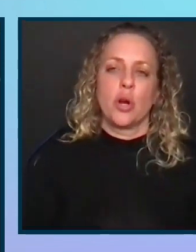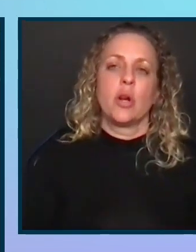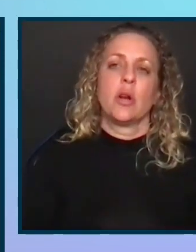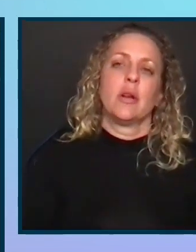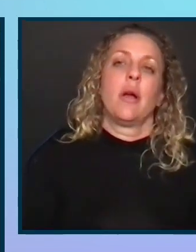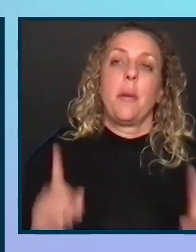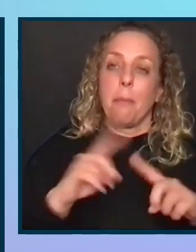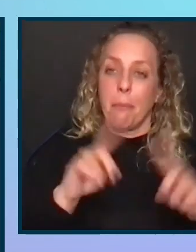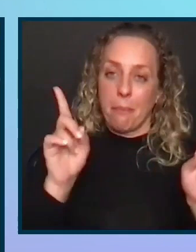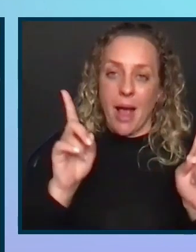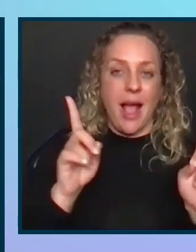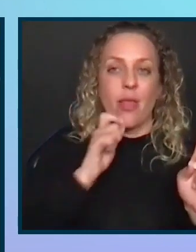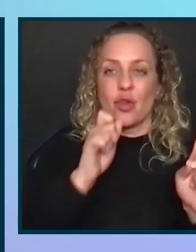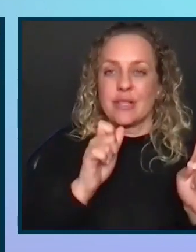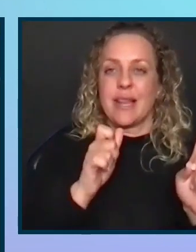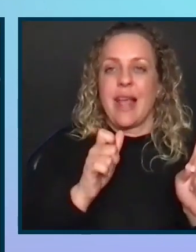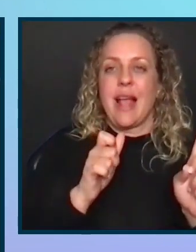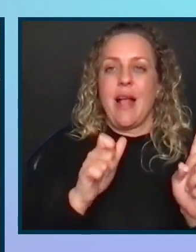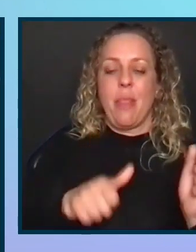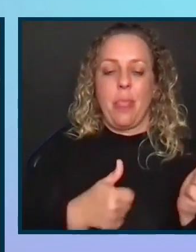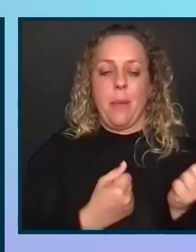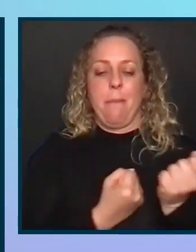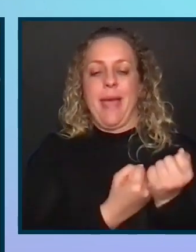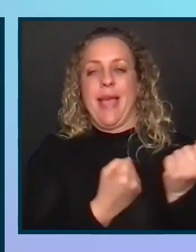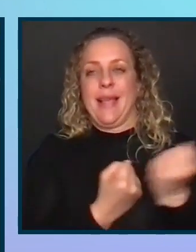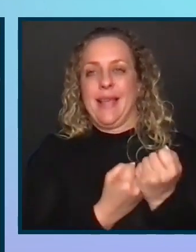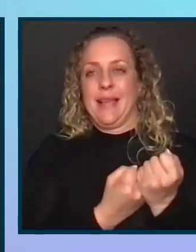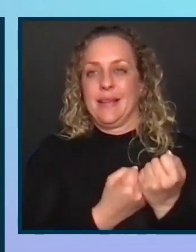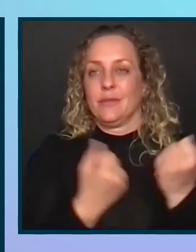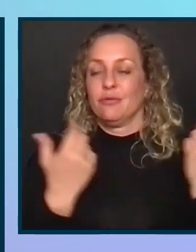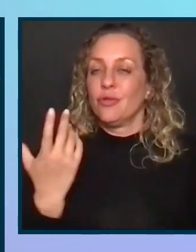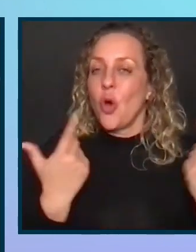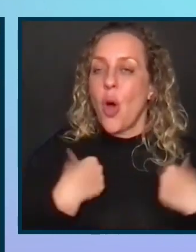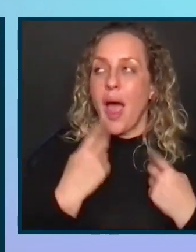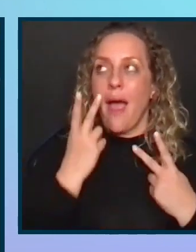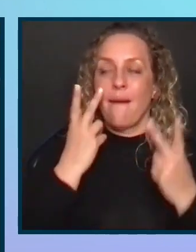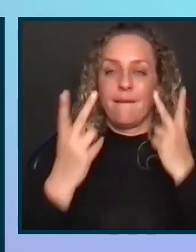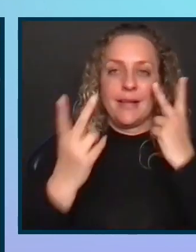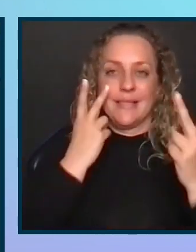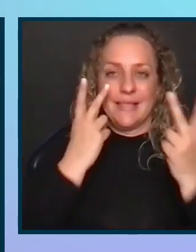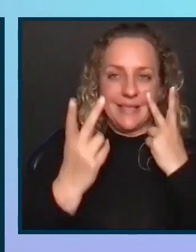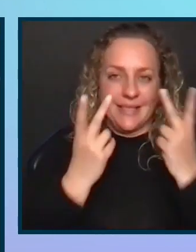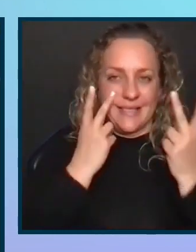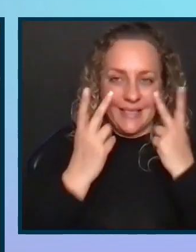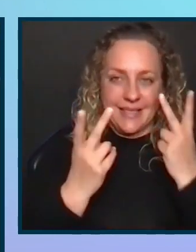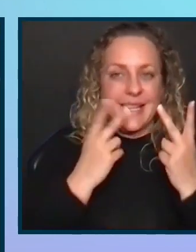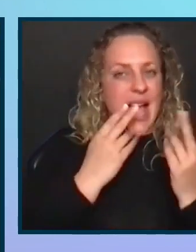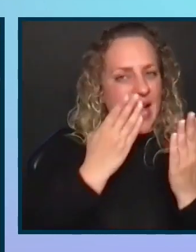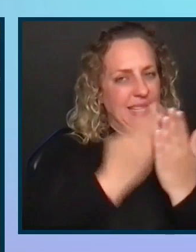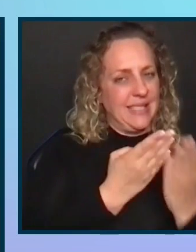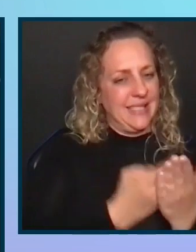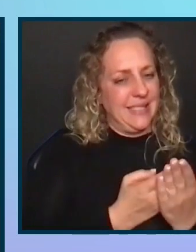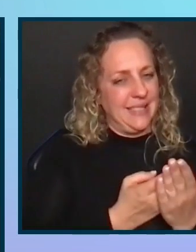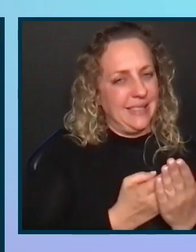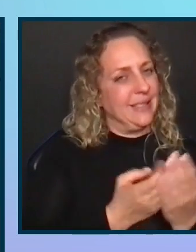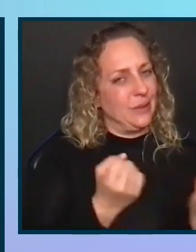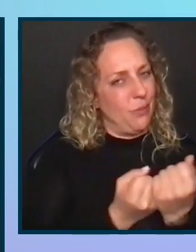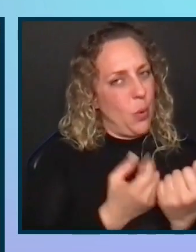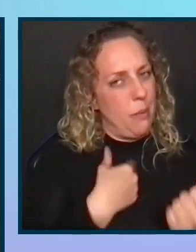but there's not the backing. And so what I think we have seen, and there's actually statistics to back this up.